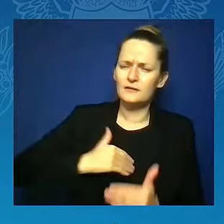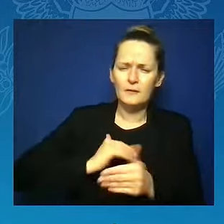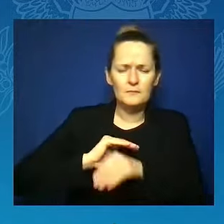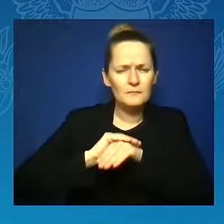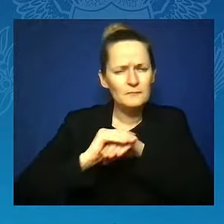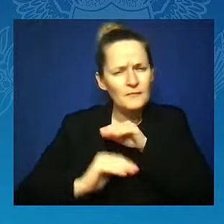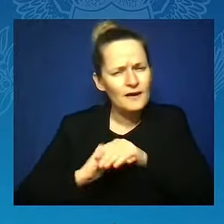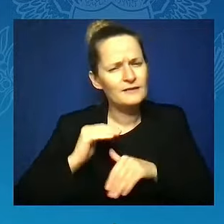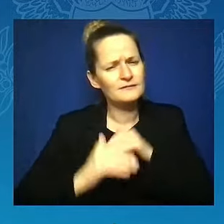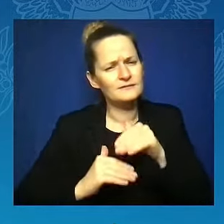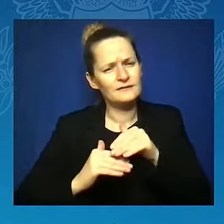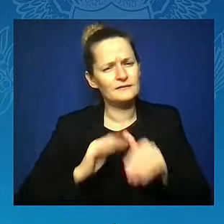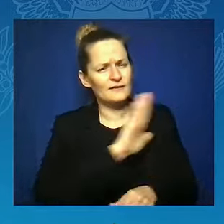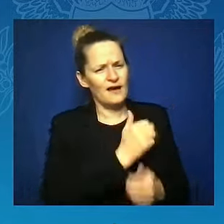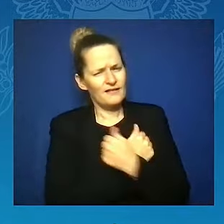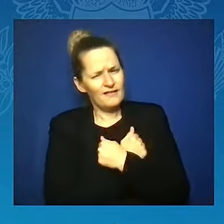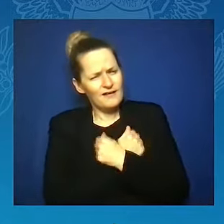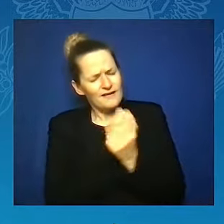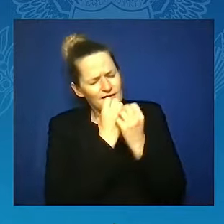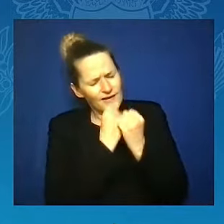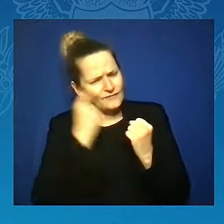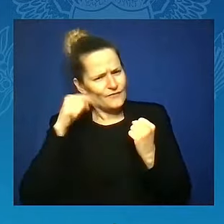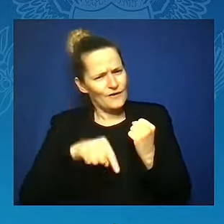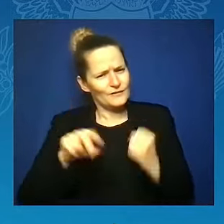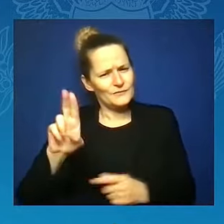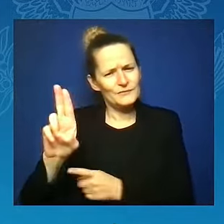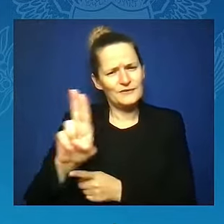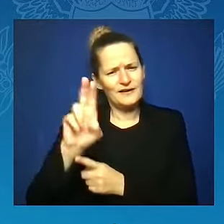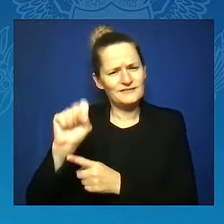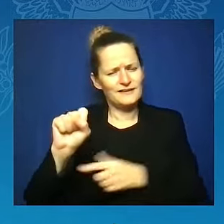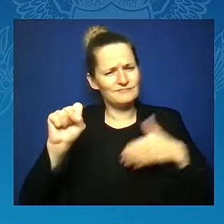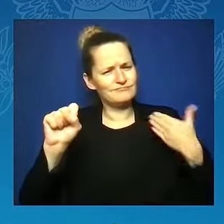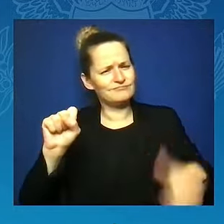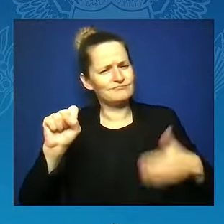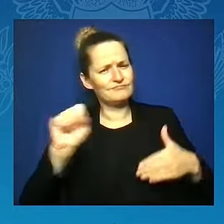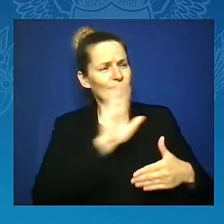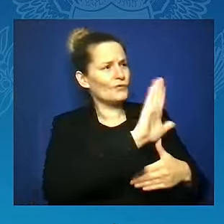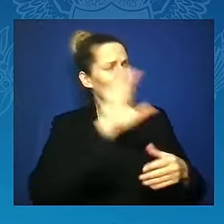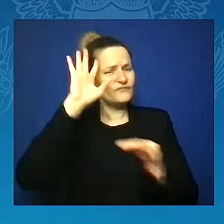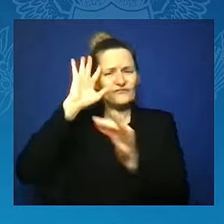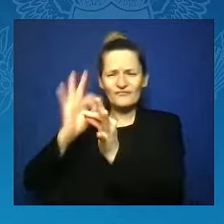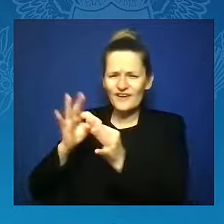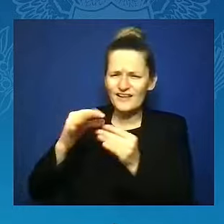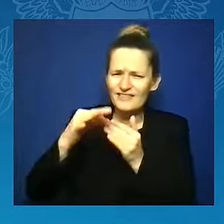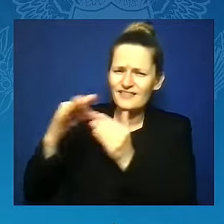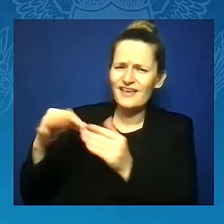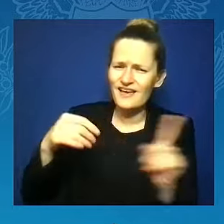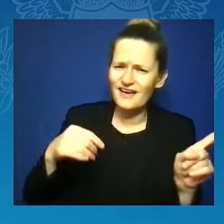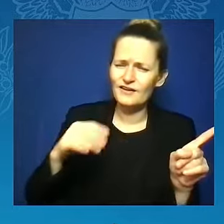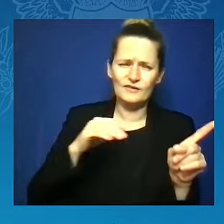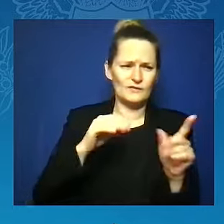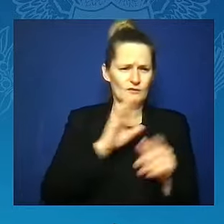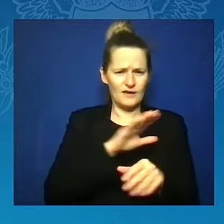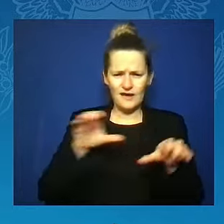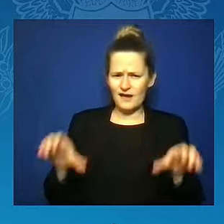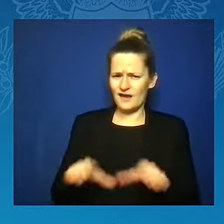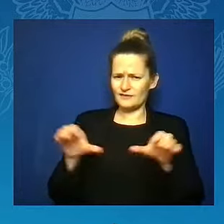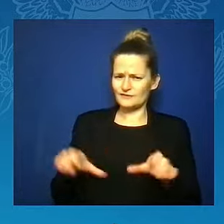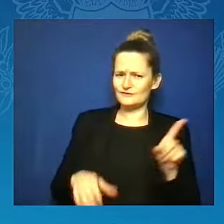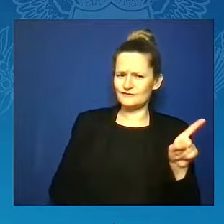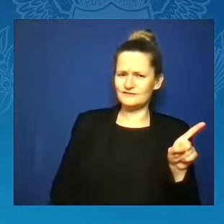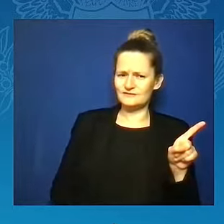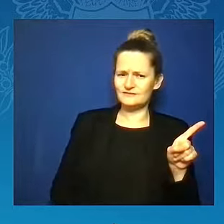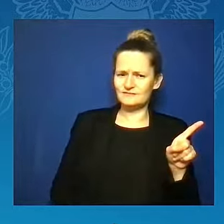her faith guides her actions. She is truly America's number one lady and my dear friend.